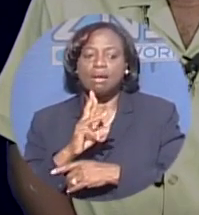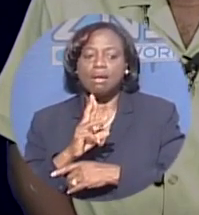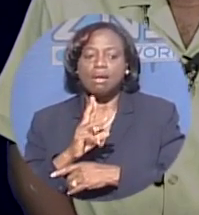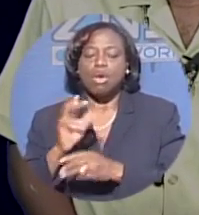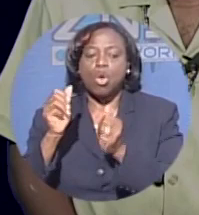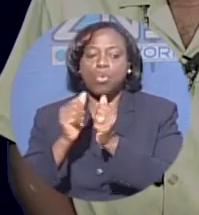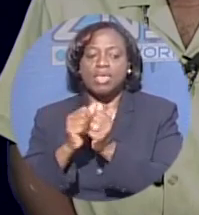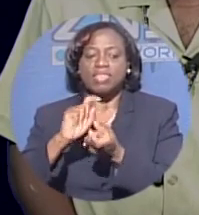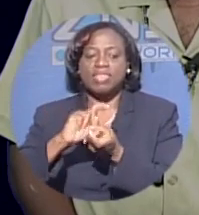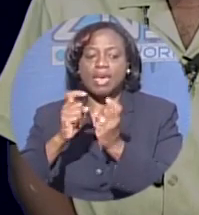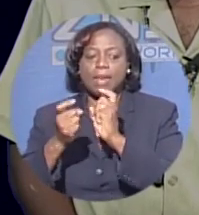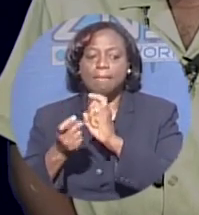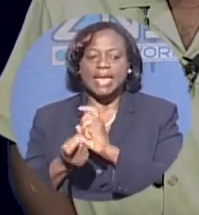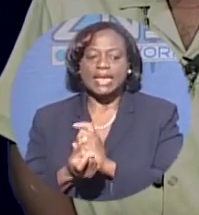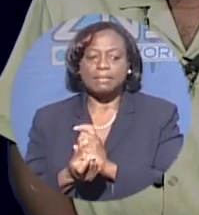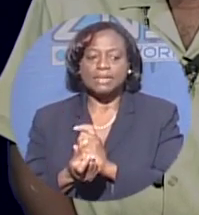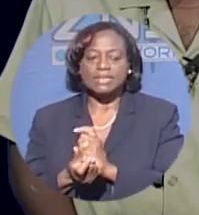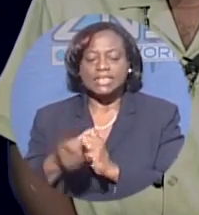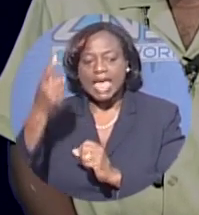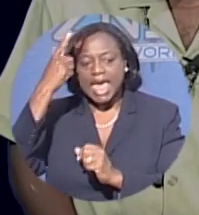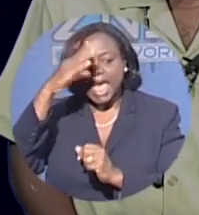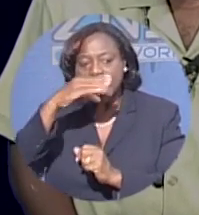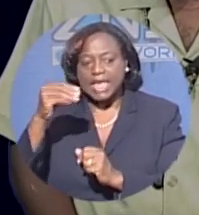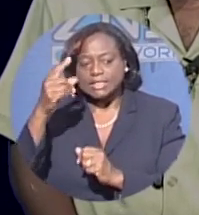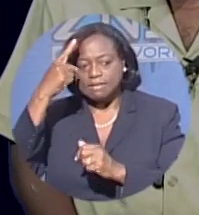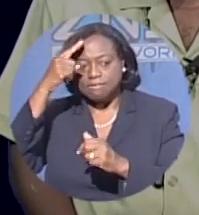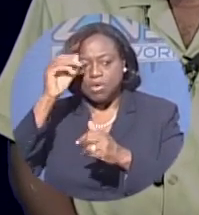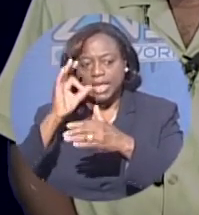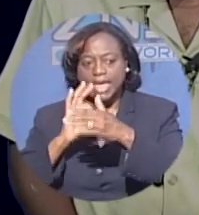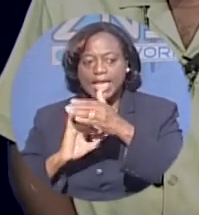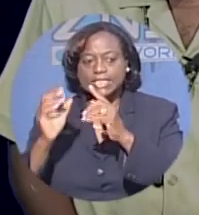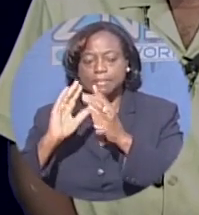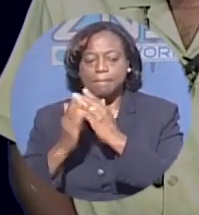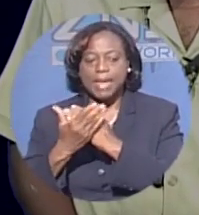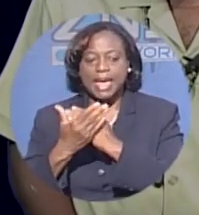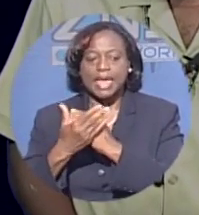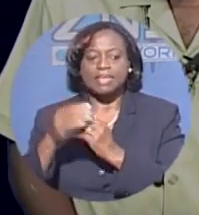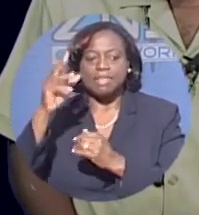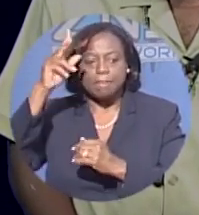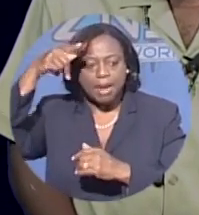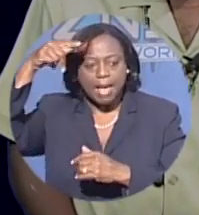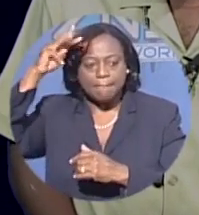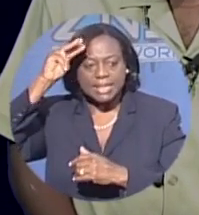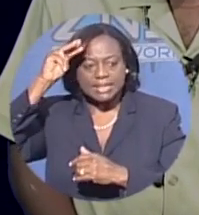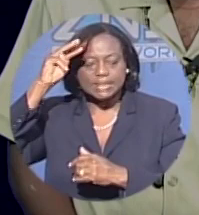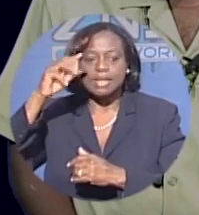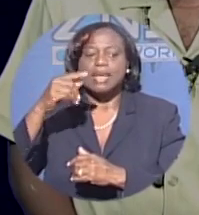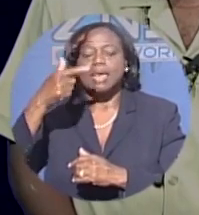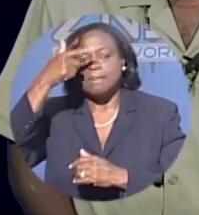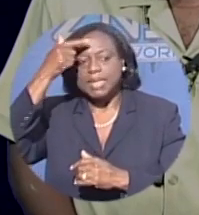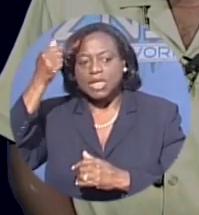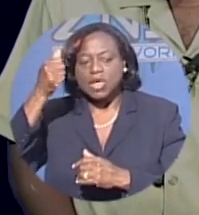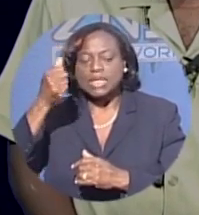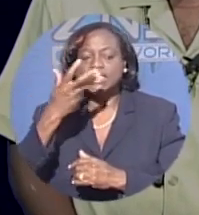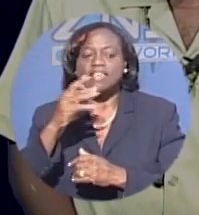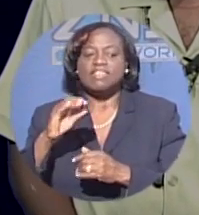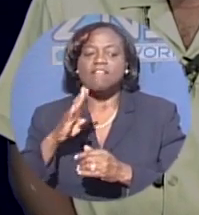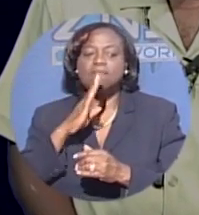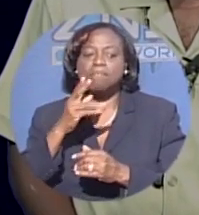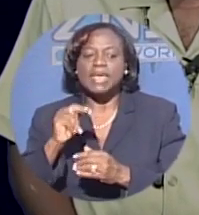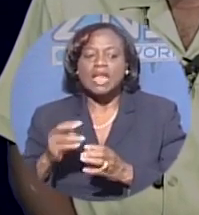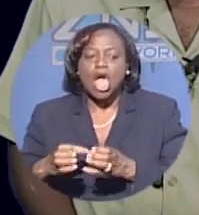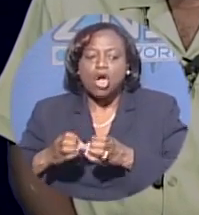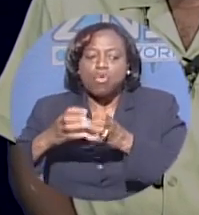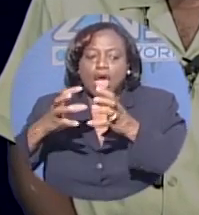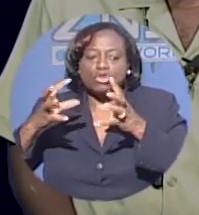and forecasts by the prime minister because there has been a groundswell from the average